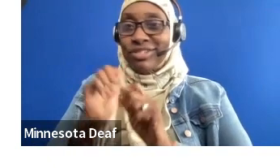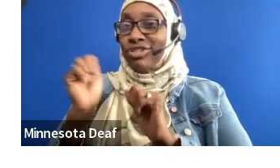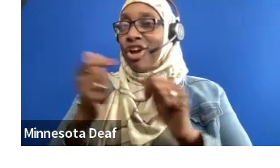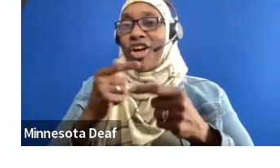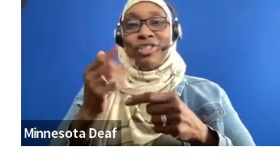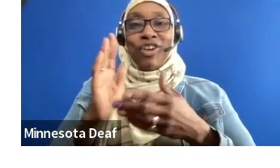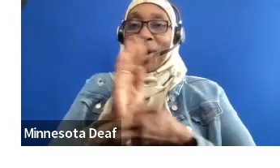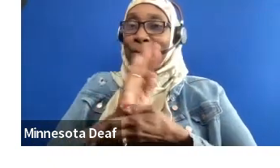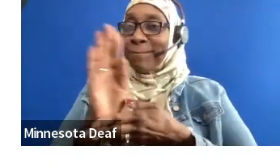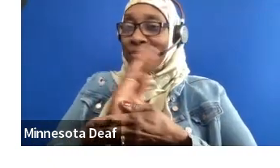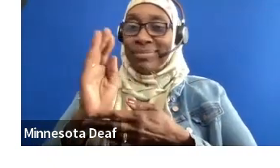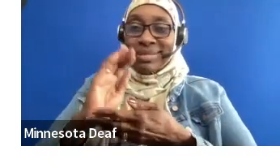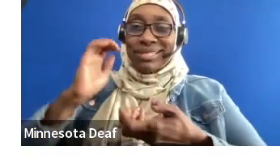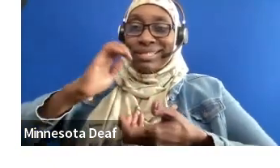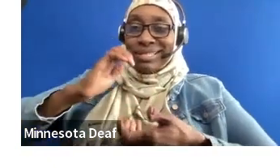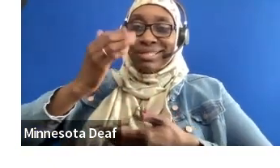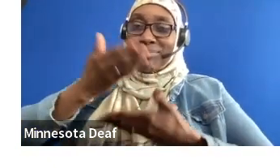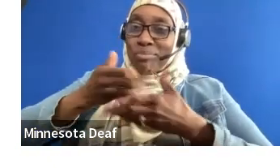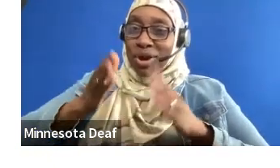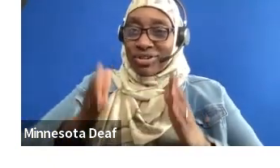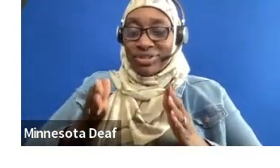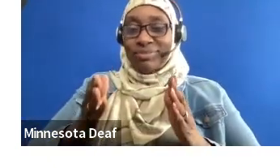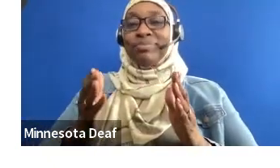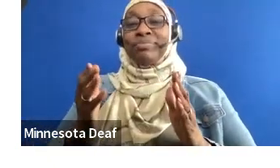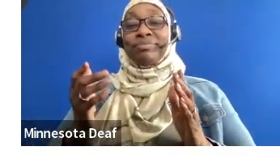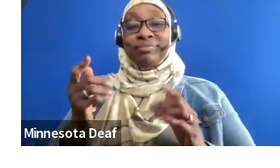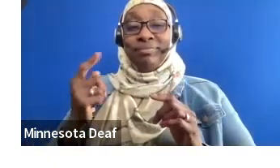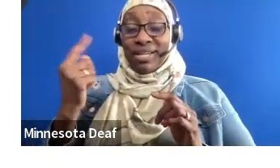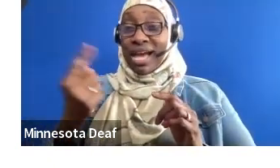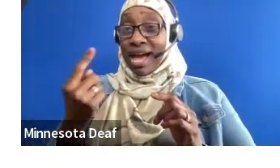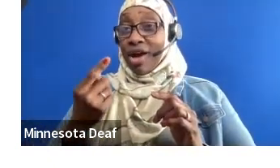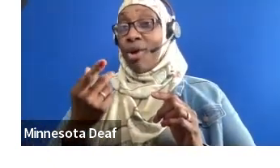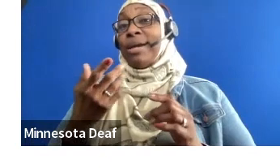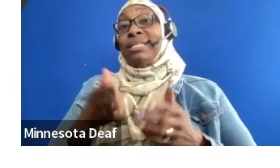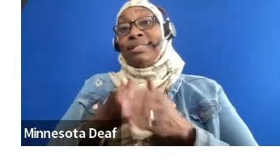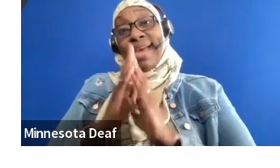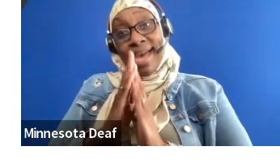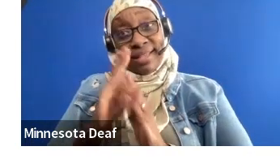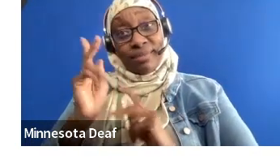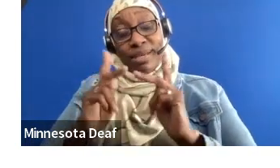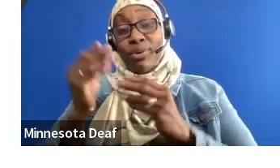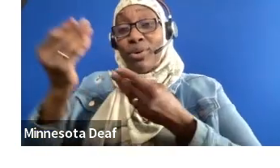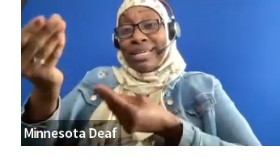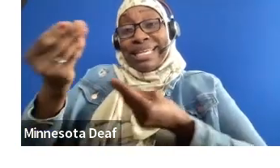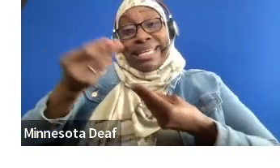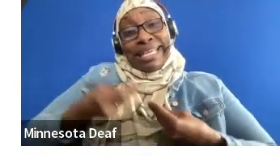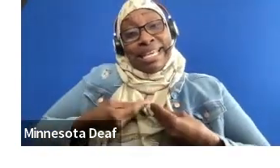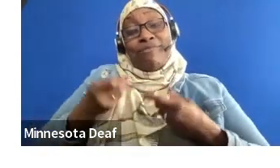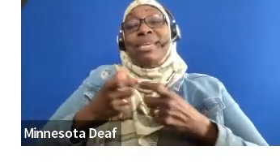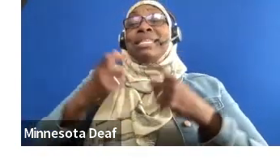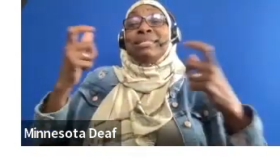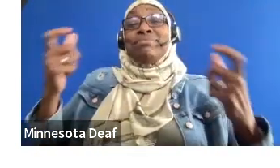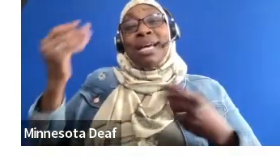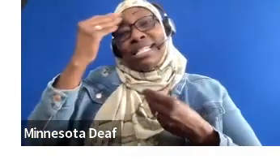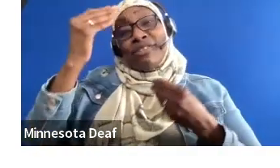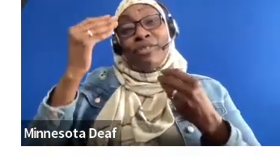we have a huge question, and I always make sure to tell them, give me as much information as you can. It's just, if you had an ideal mentor, if you had an ideal